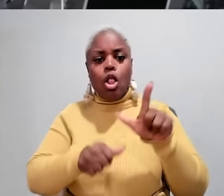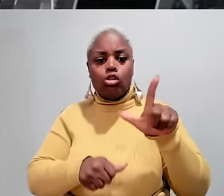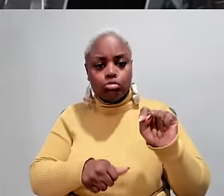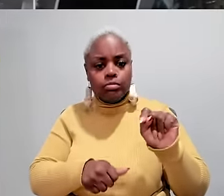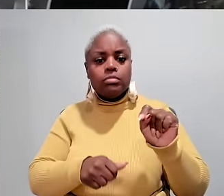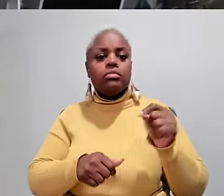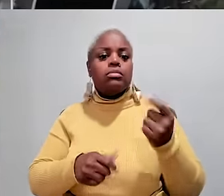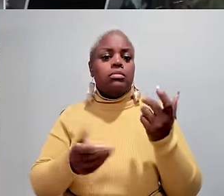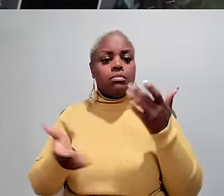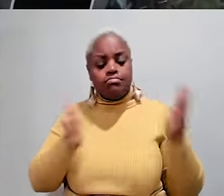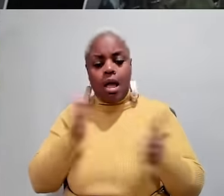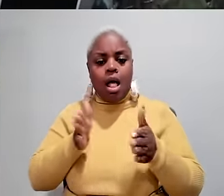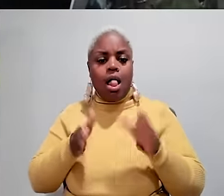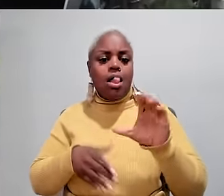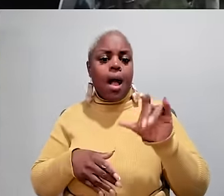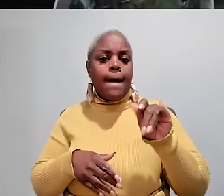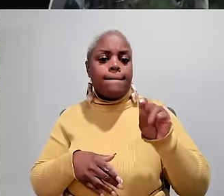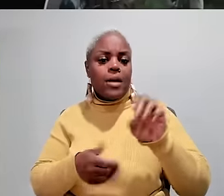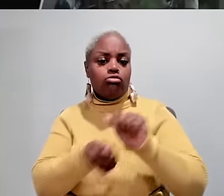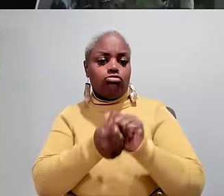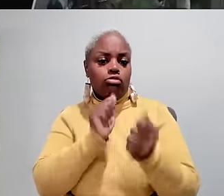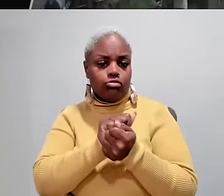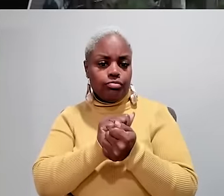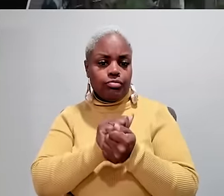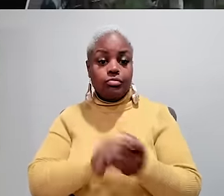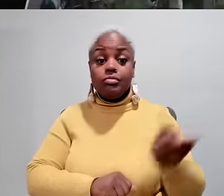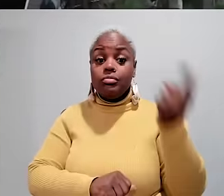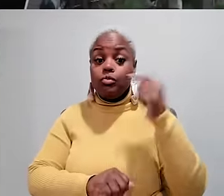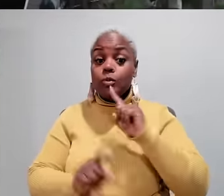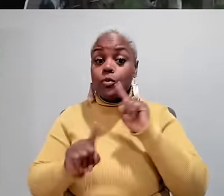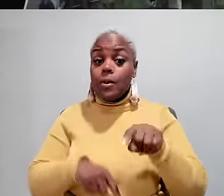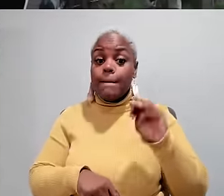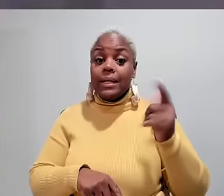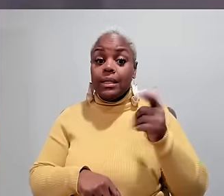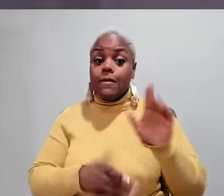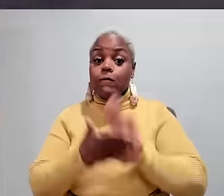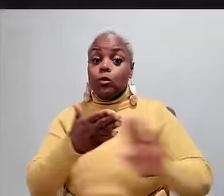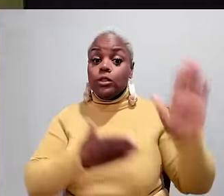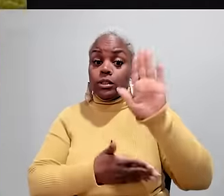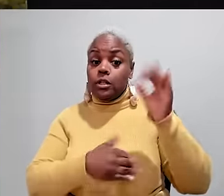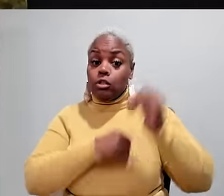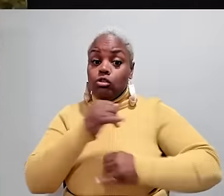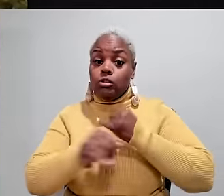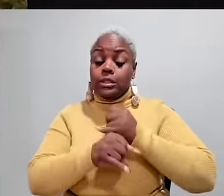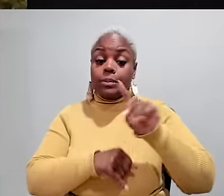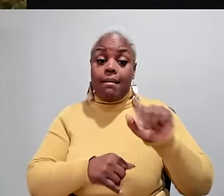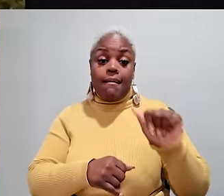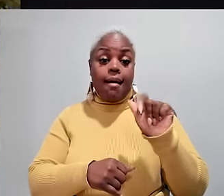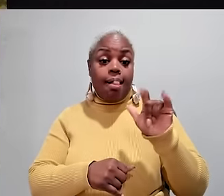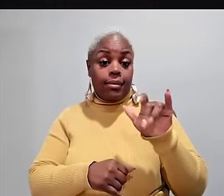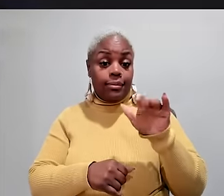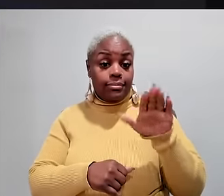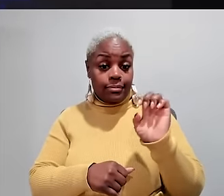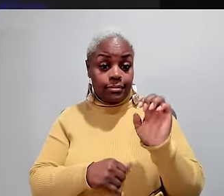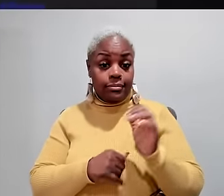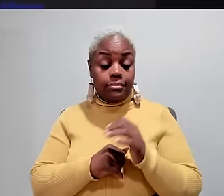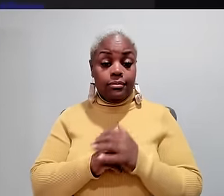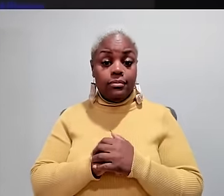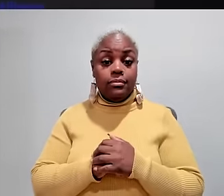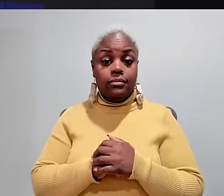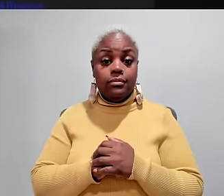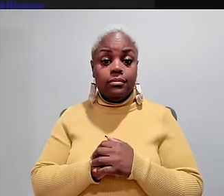advocates say, must come in the long-term planning for climate change. Last year, a report from McGill